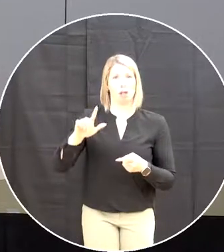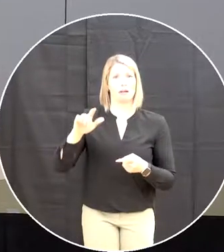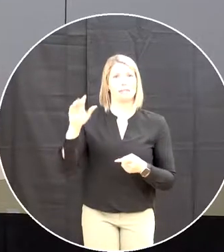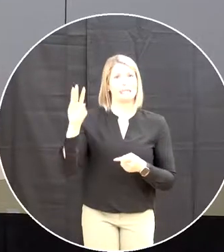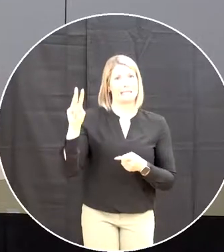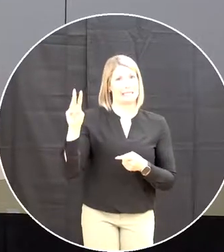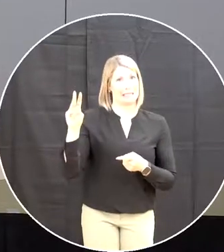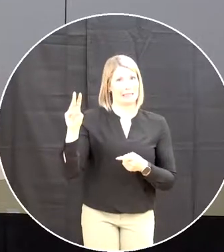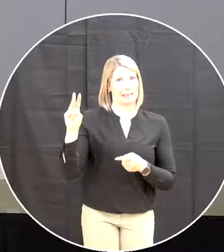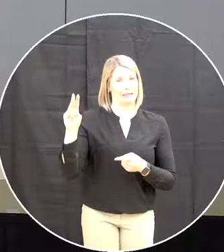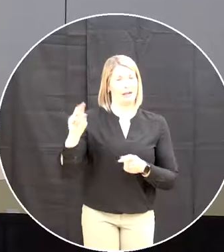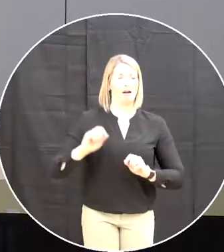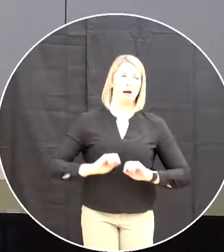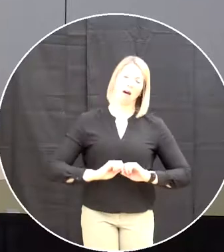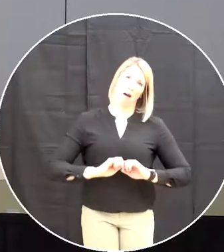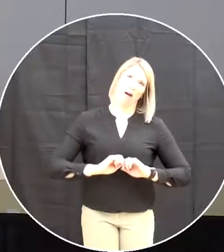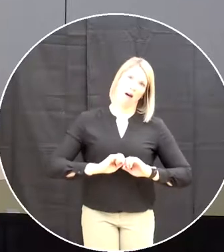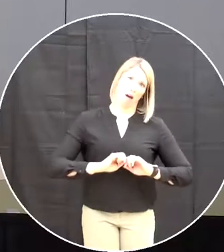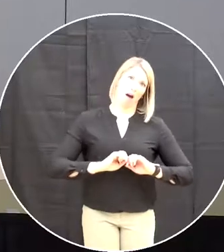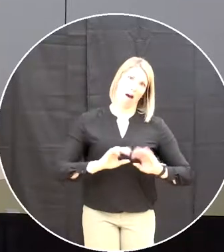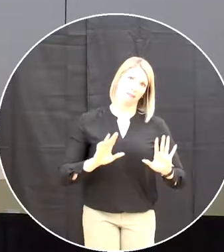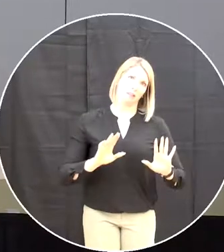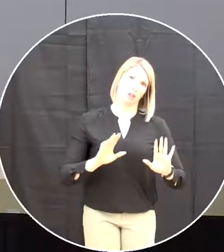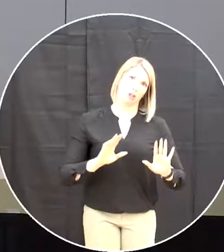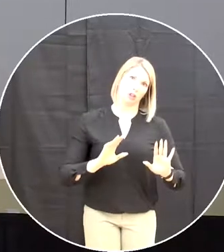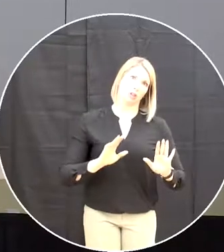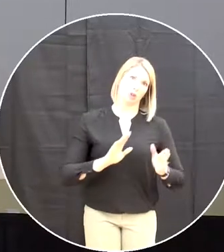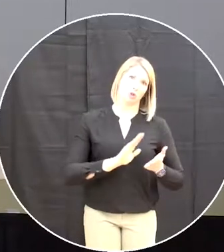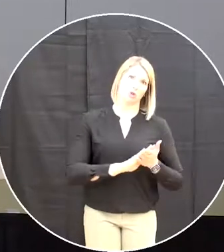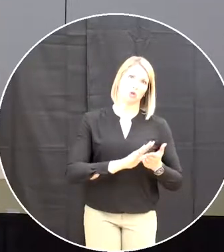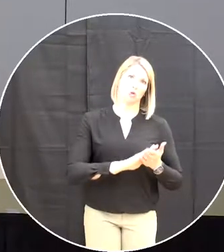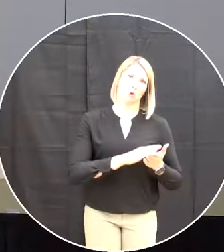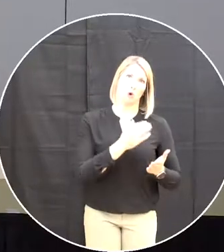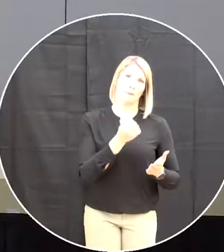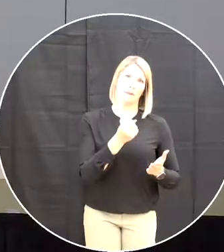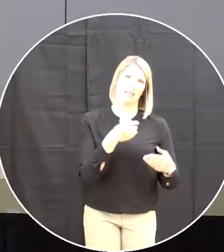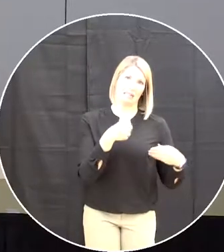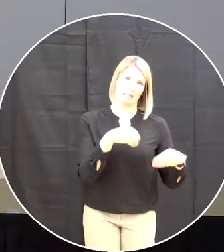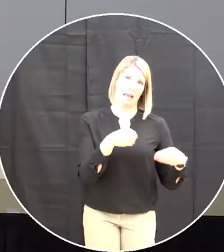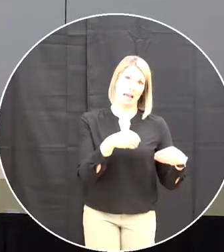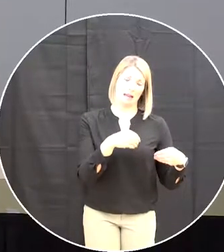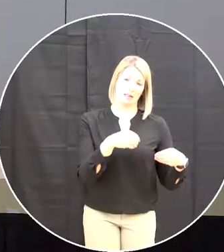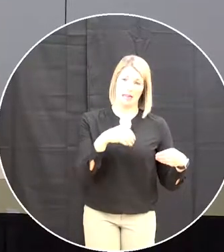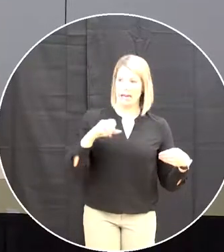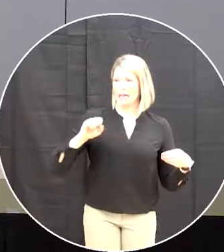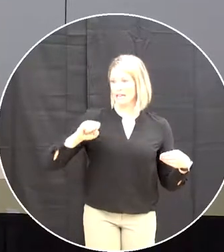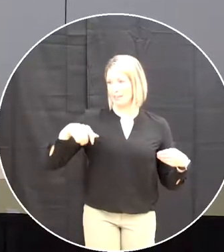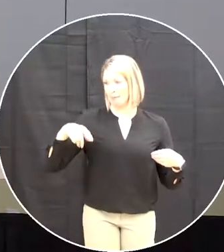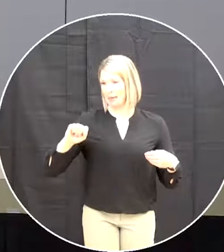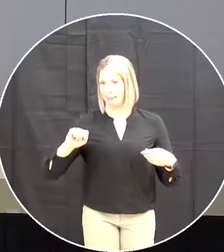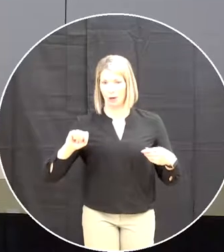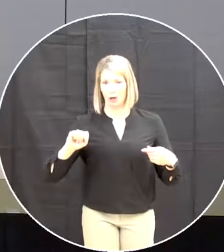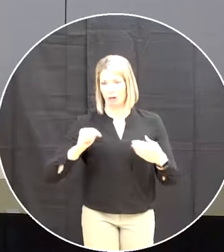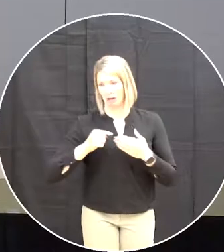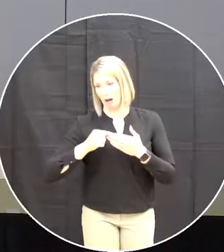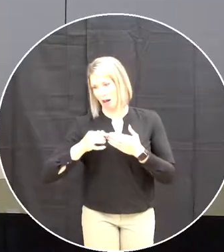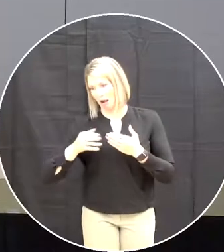obviously this year though school milk sales from september 2020 to january 2021